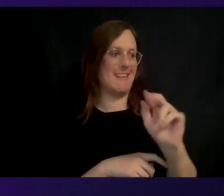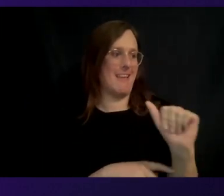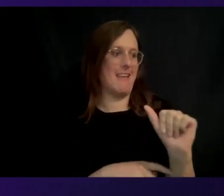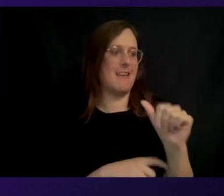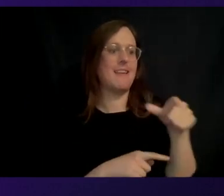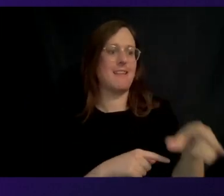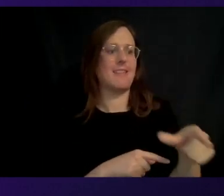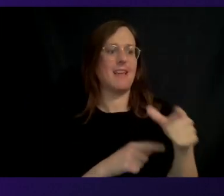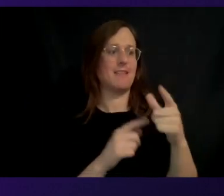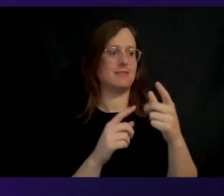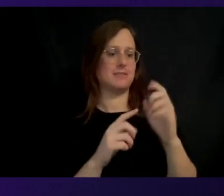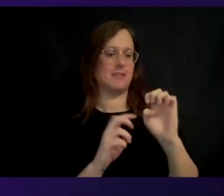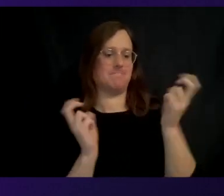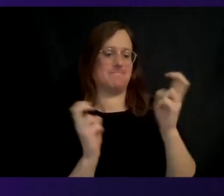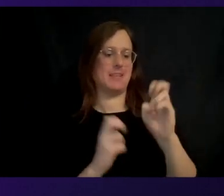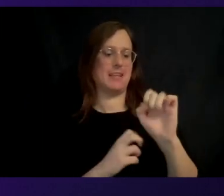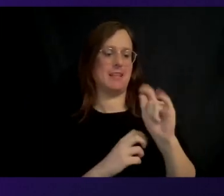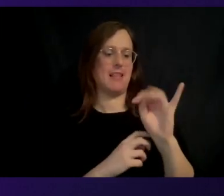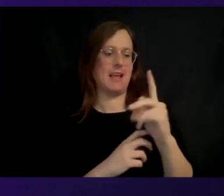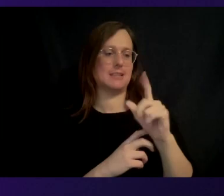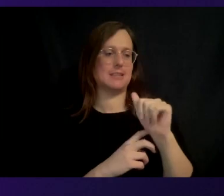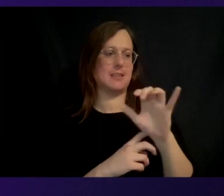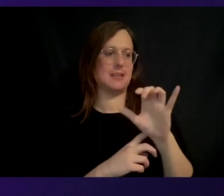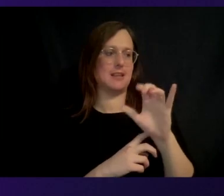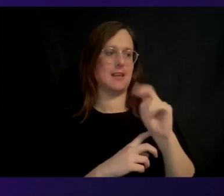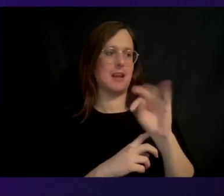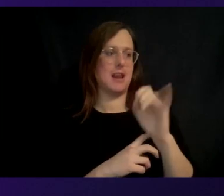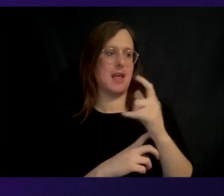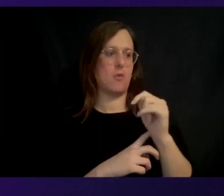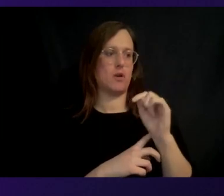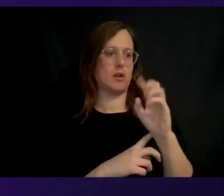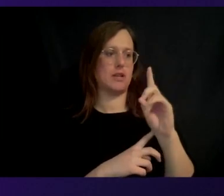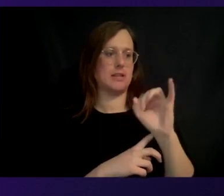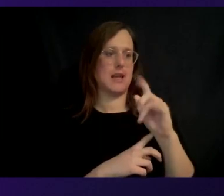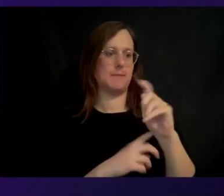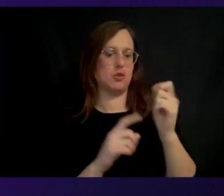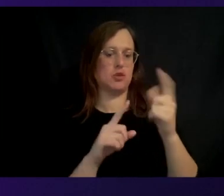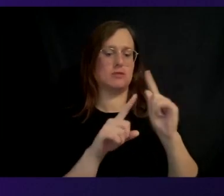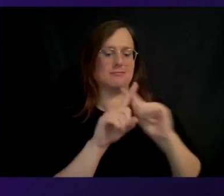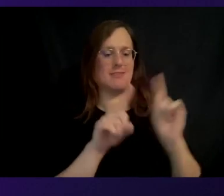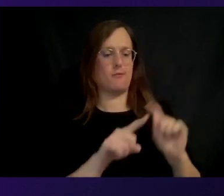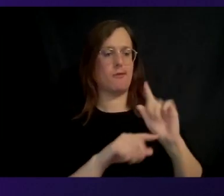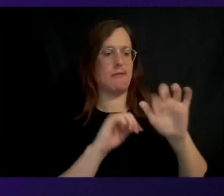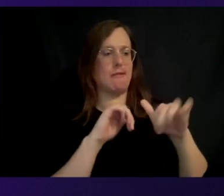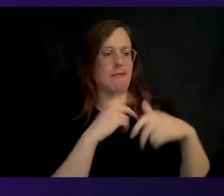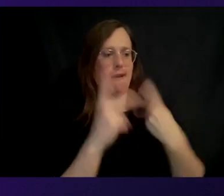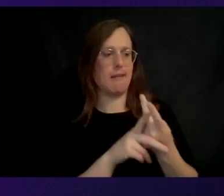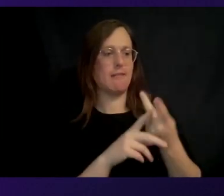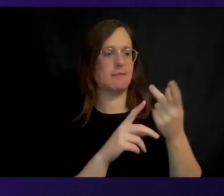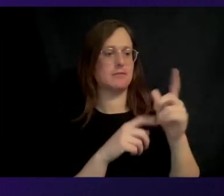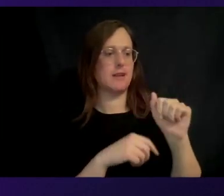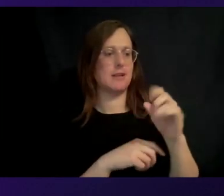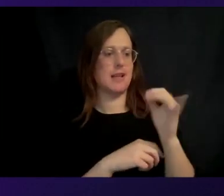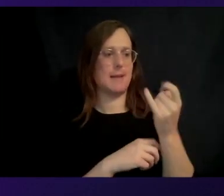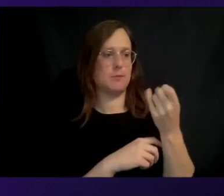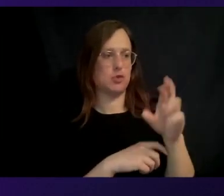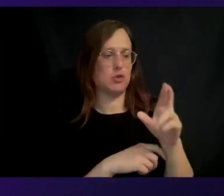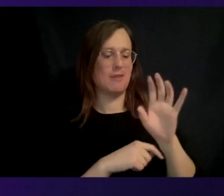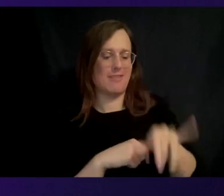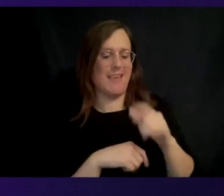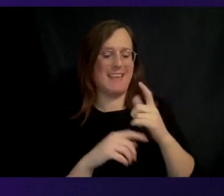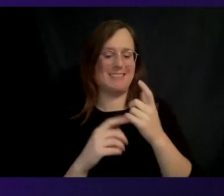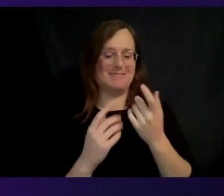adapter, EFA, our elastic fabric adapter. And this element of being able to understand